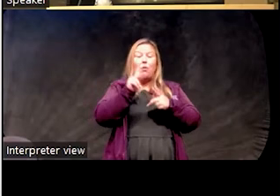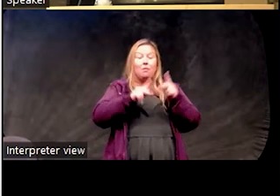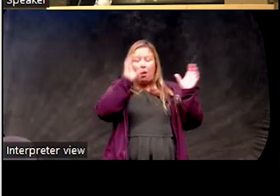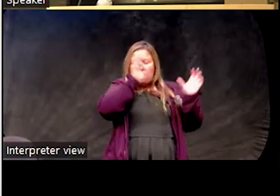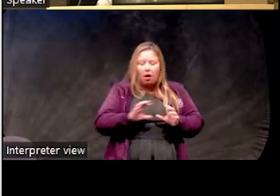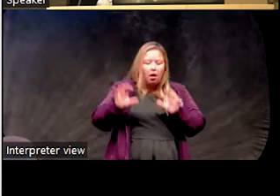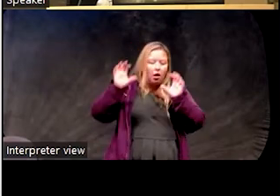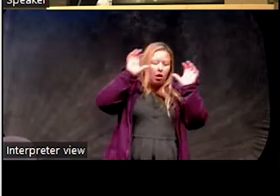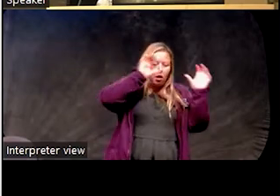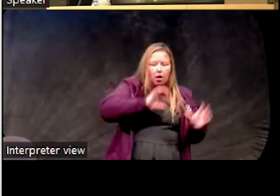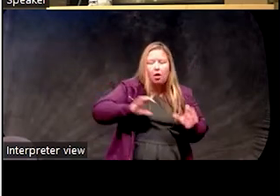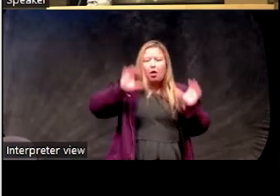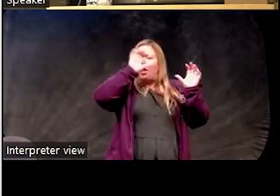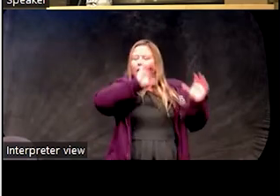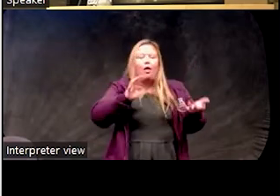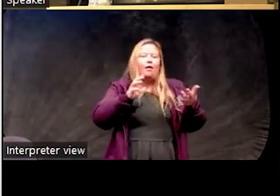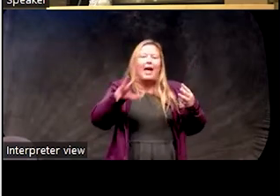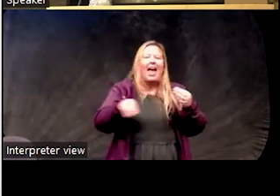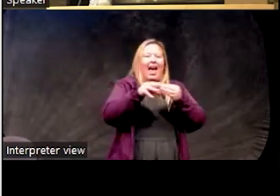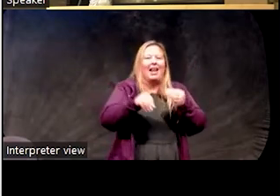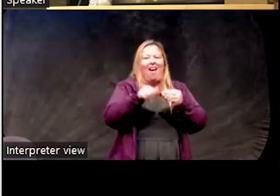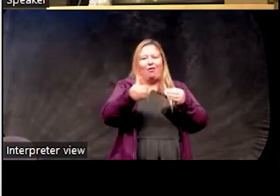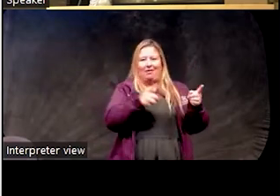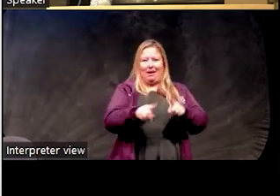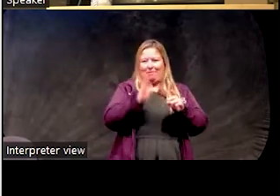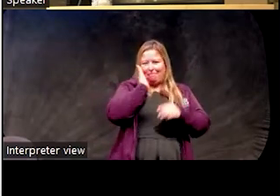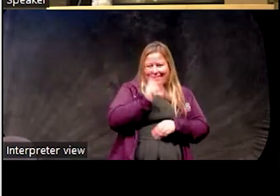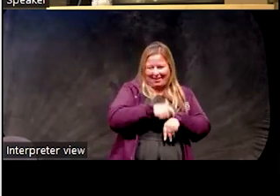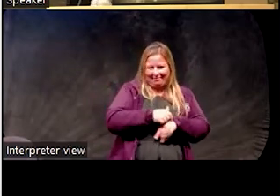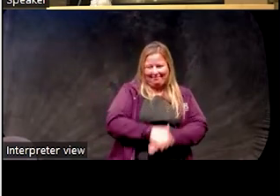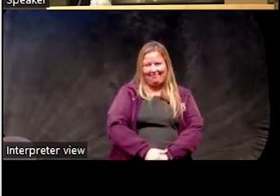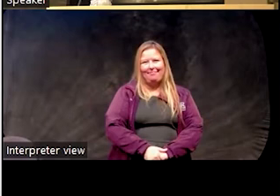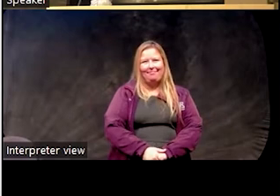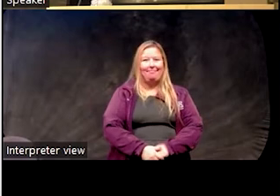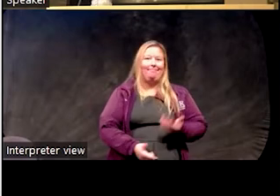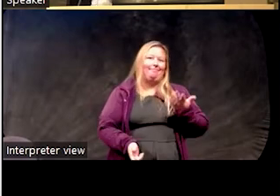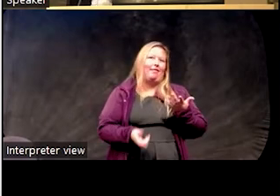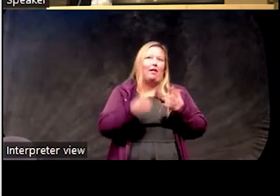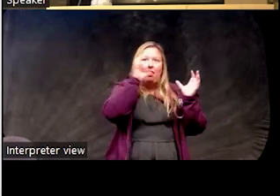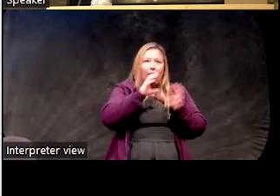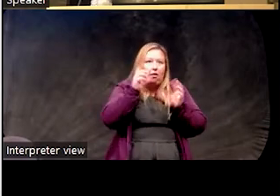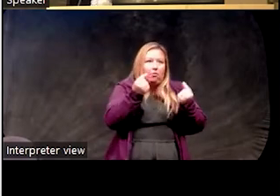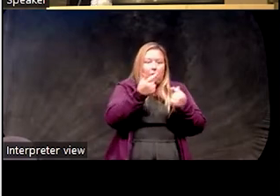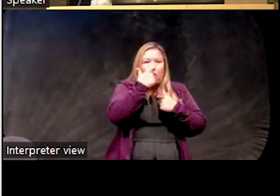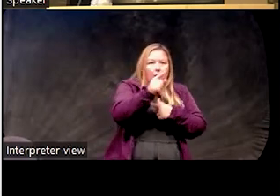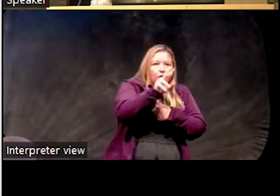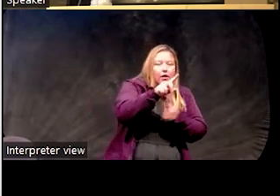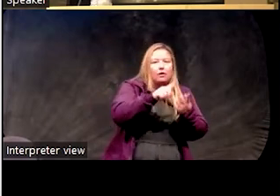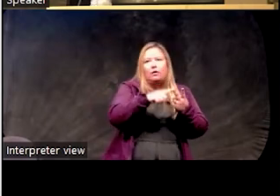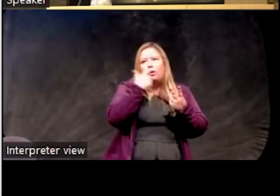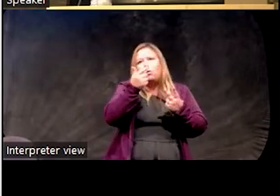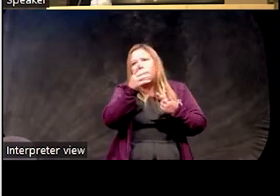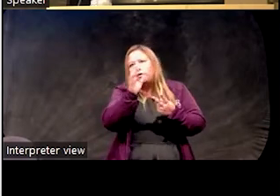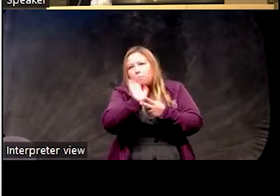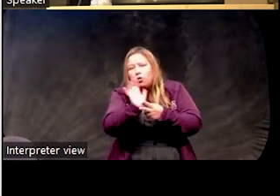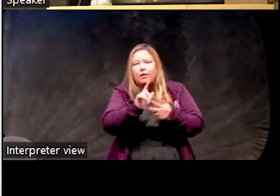insomnia, they start doing all these other things in bed, right? Watching TV, movies, they're